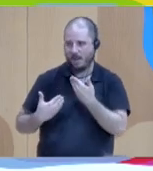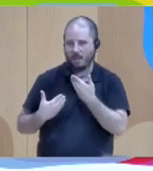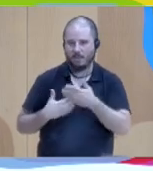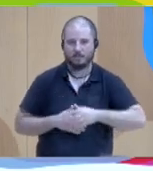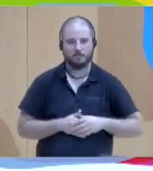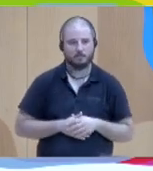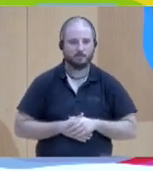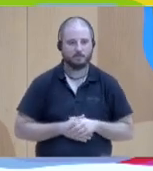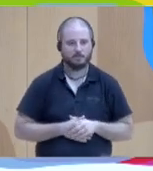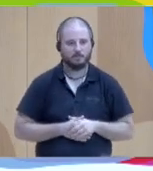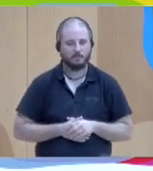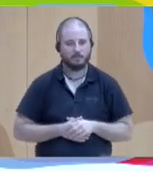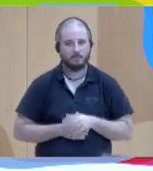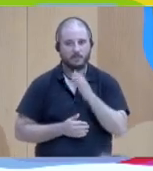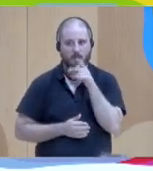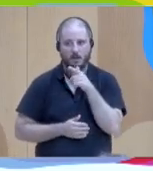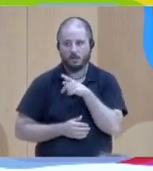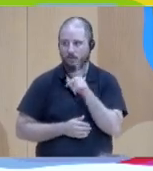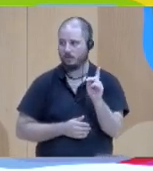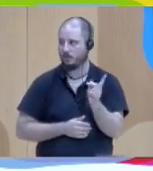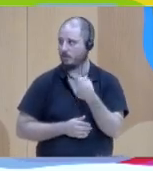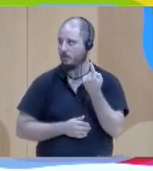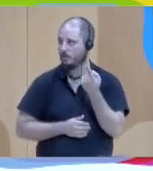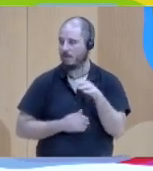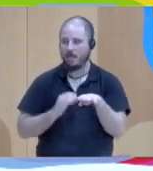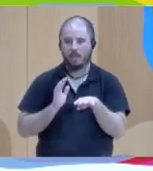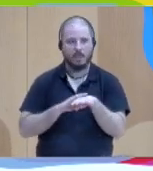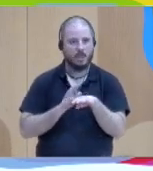And a nice massage to the person.